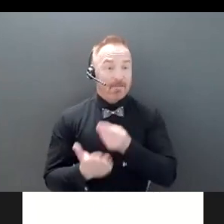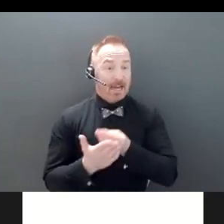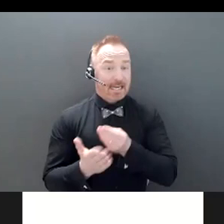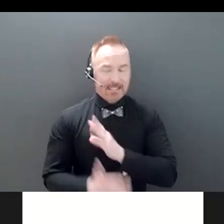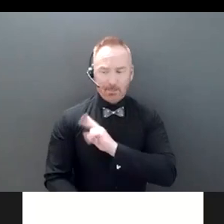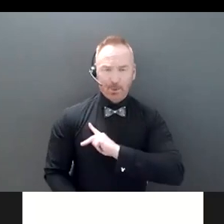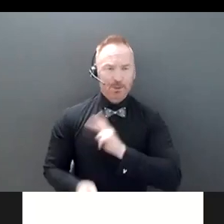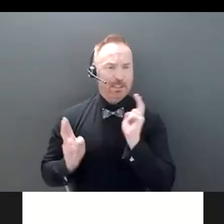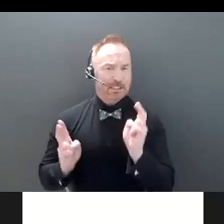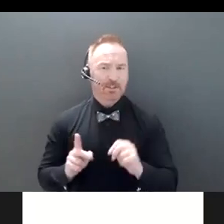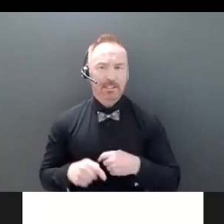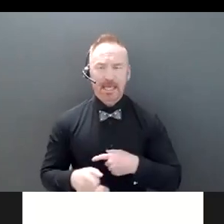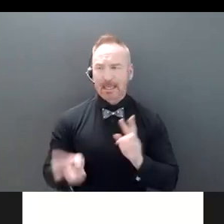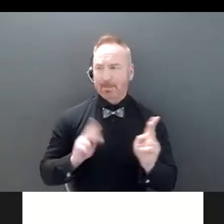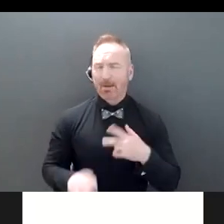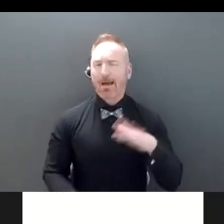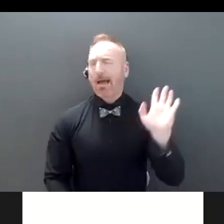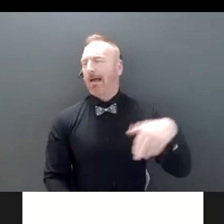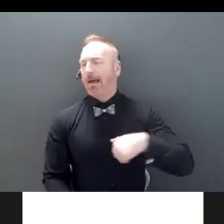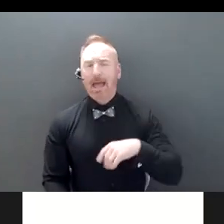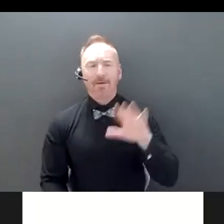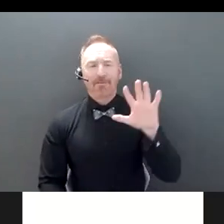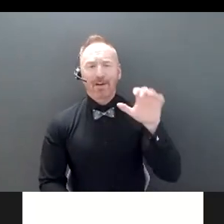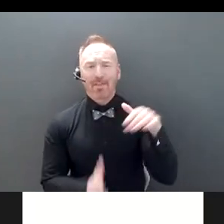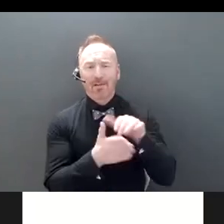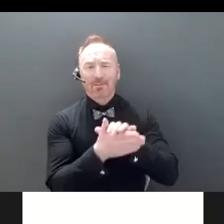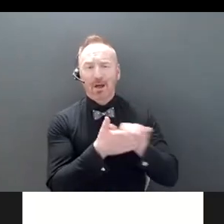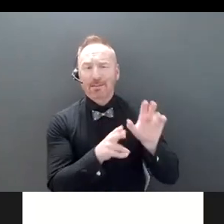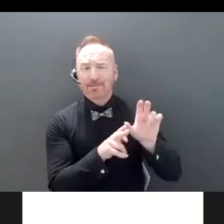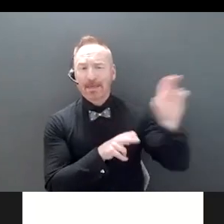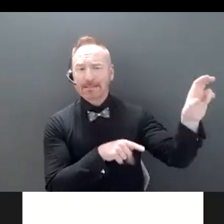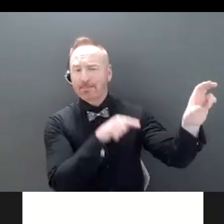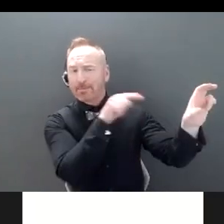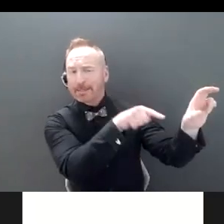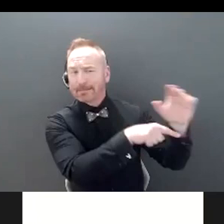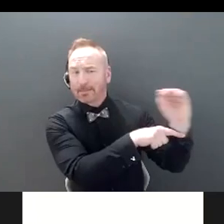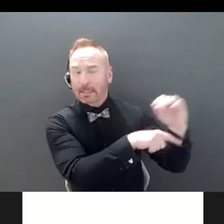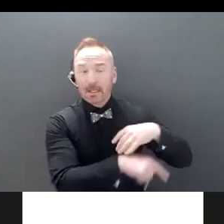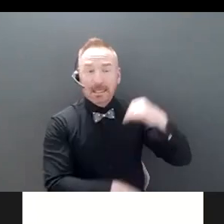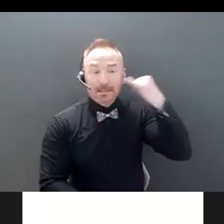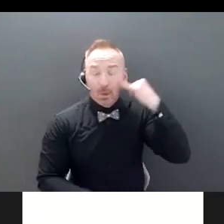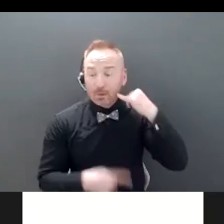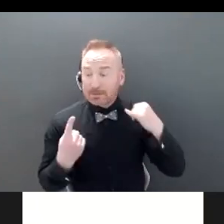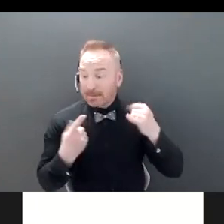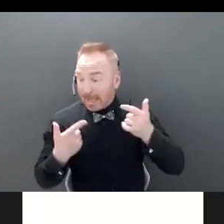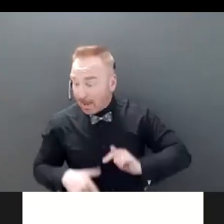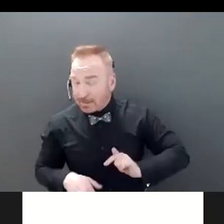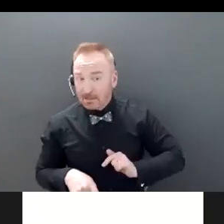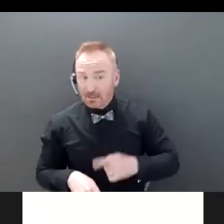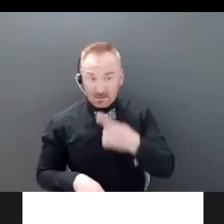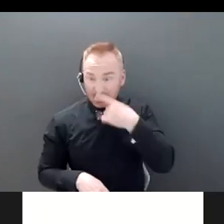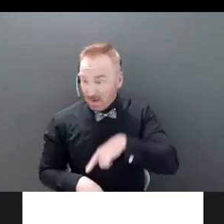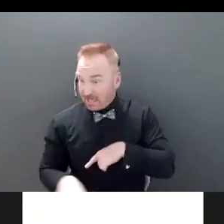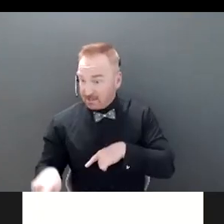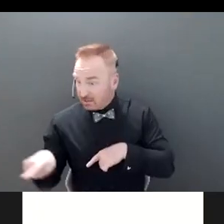say, yeah, you know, I've got $500,000 invested with so and so, do you mind talking to them if something happens? So sometimes that can be very uncomfortable.